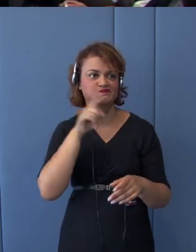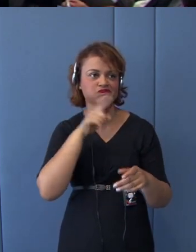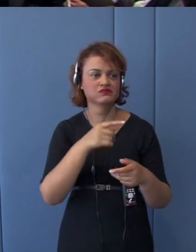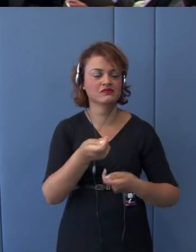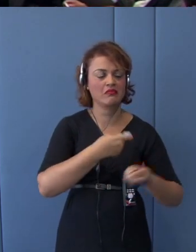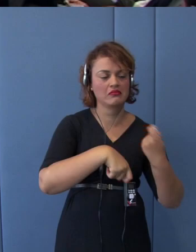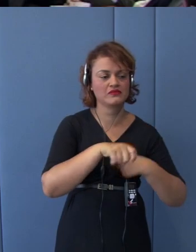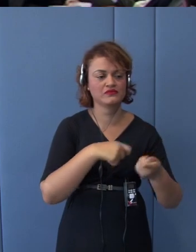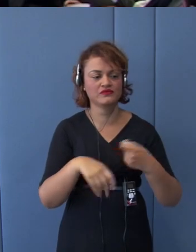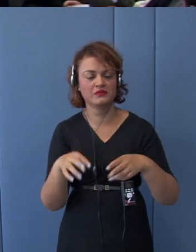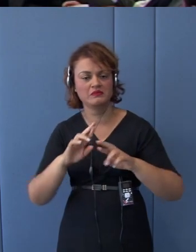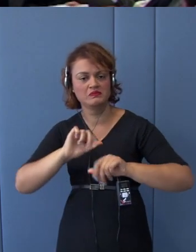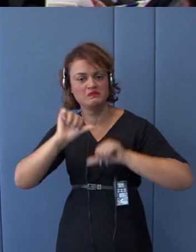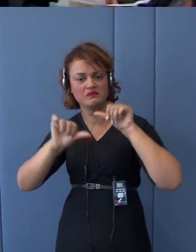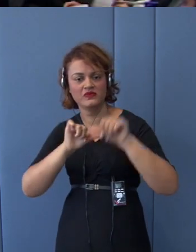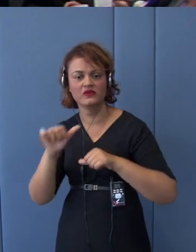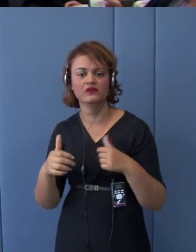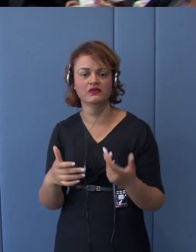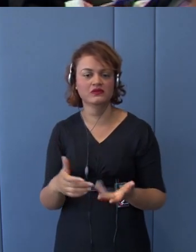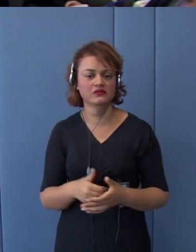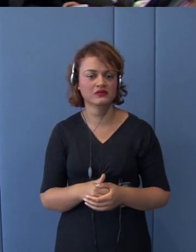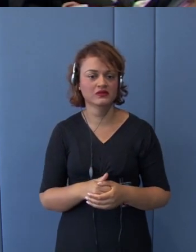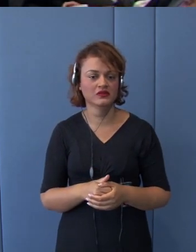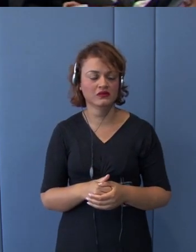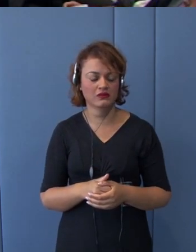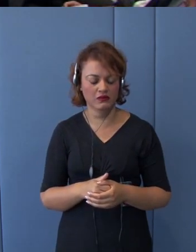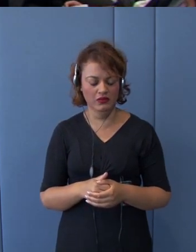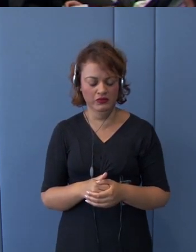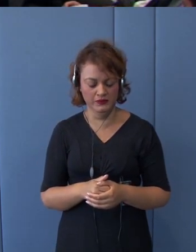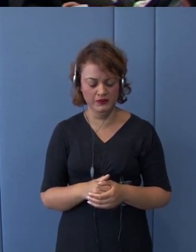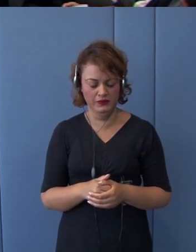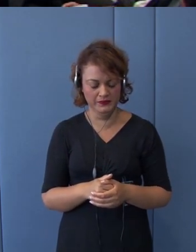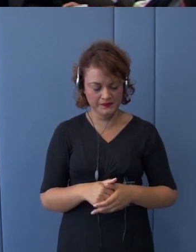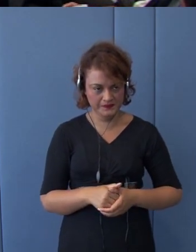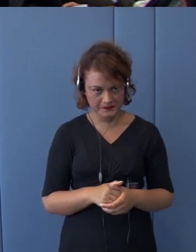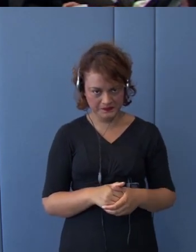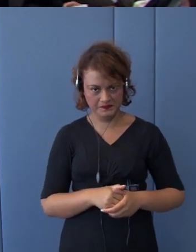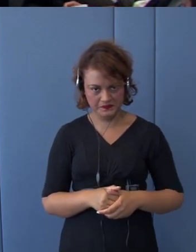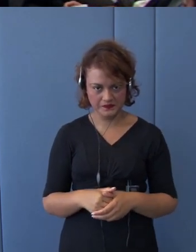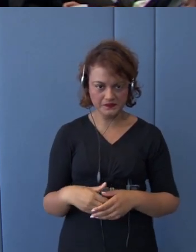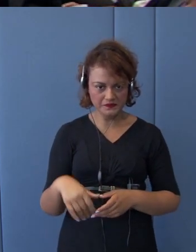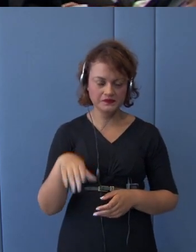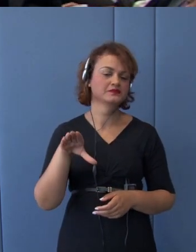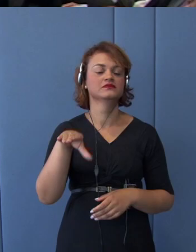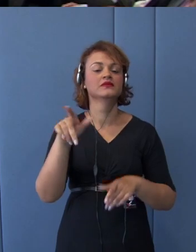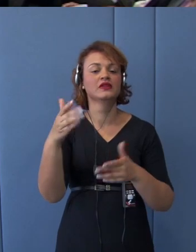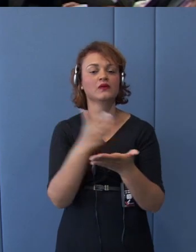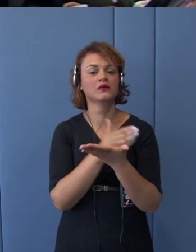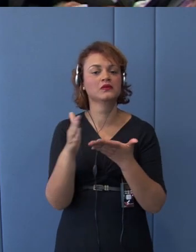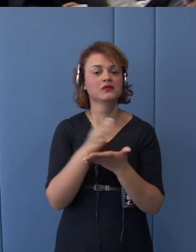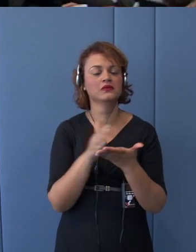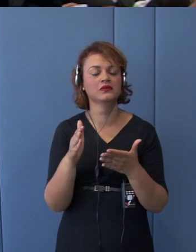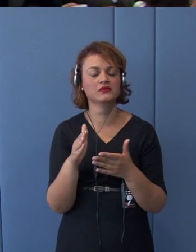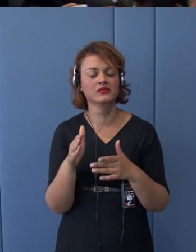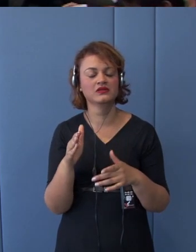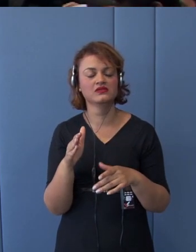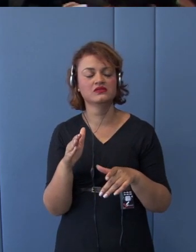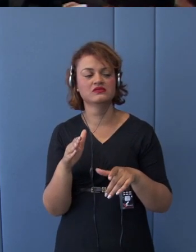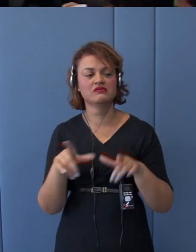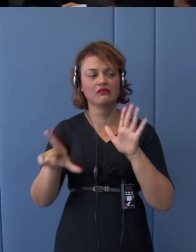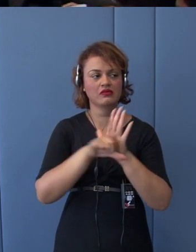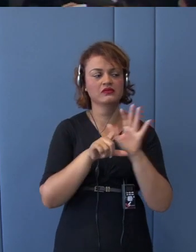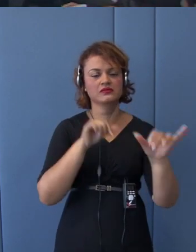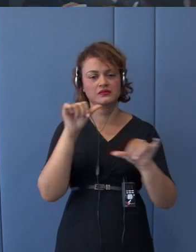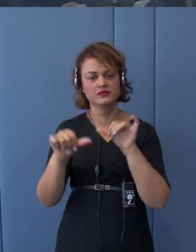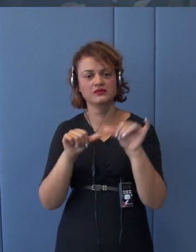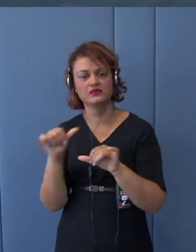Act, he picked up Section 232, which is on the national security concerns, to